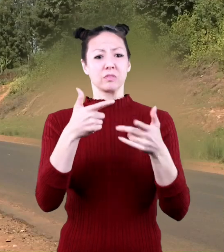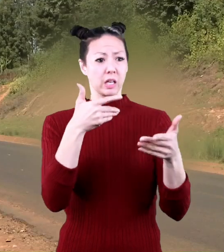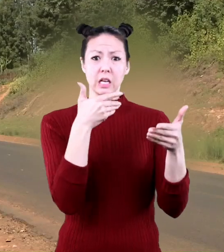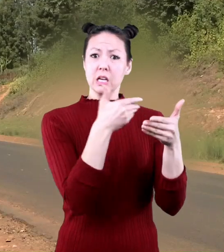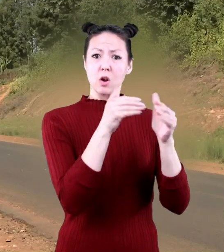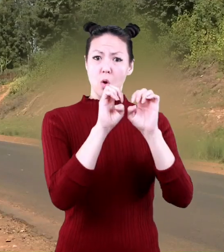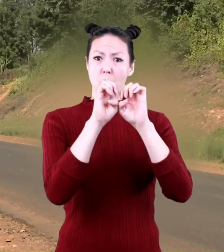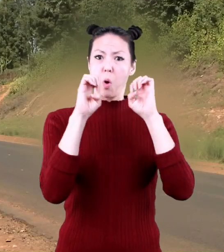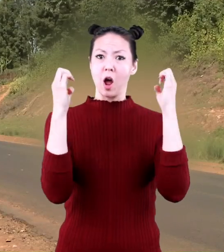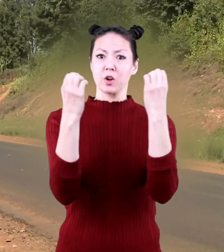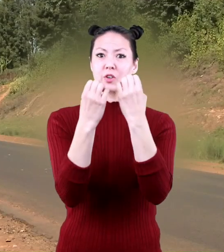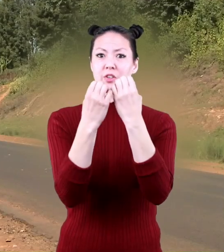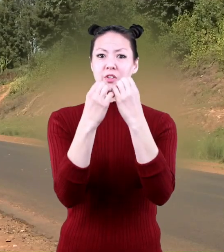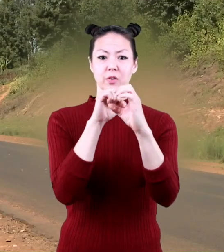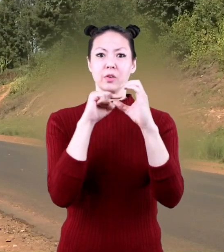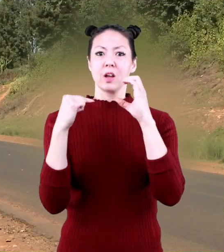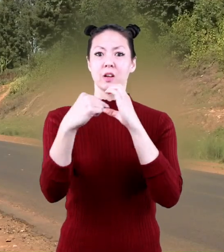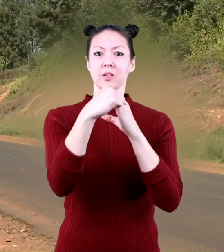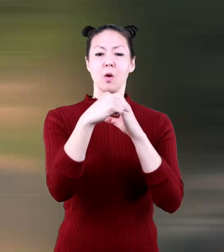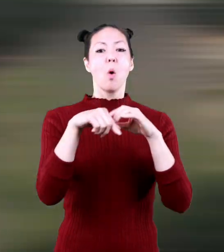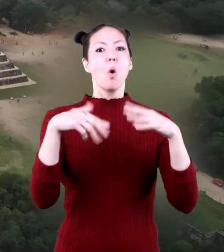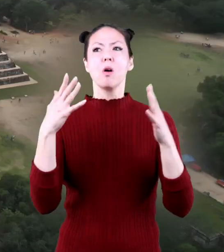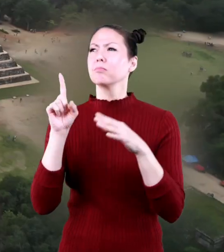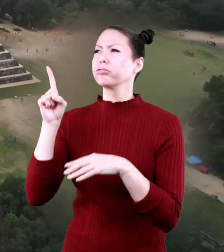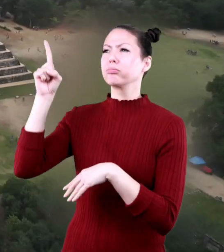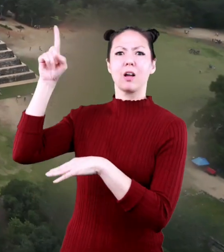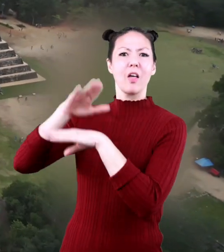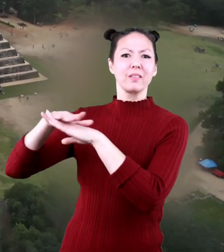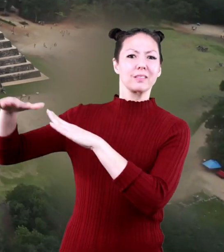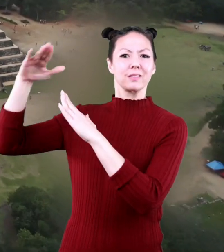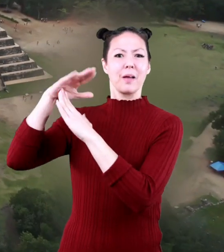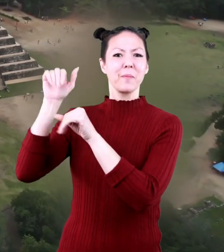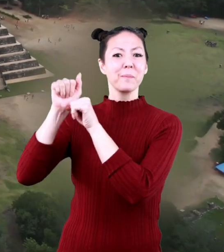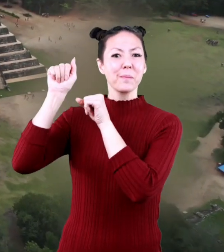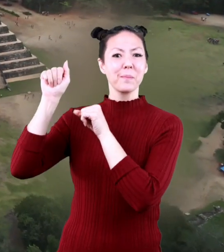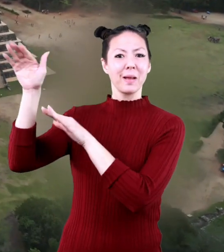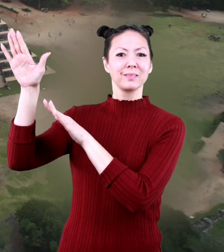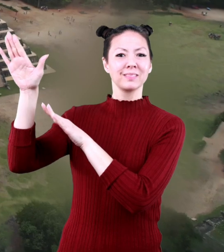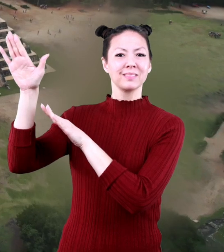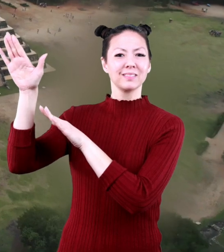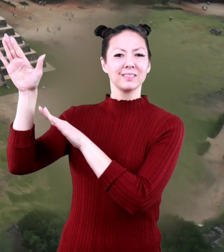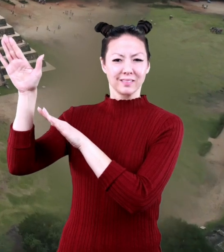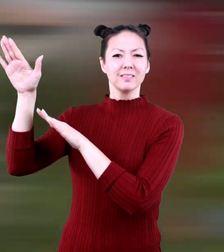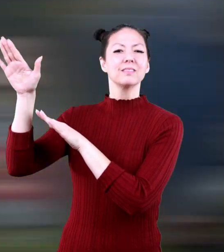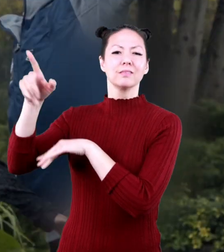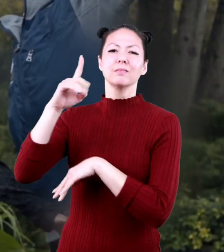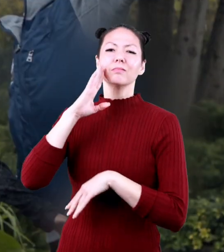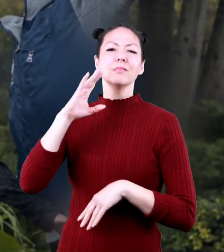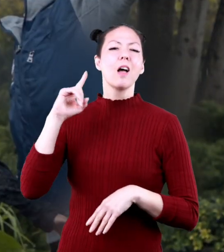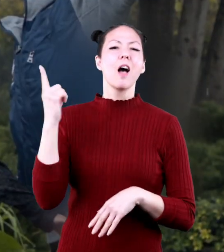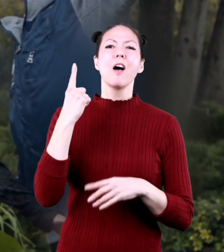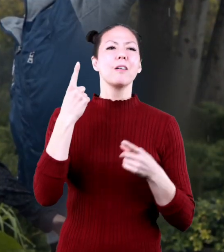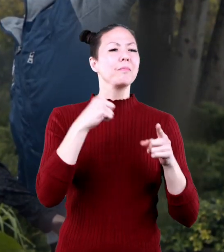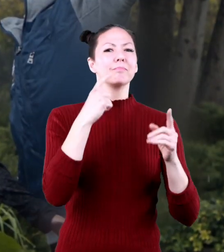matter if you live near the equator or on top of a tall mountain, you will always be